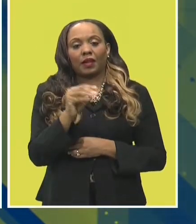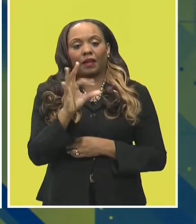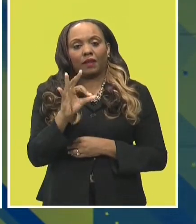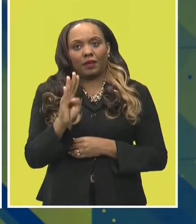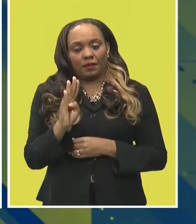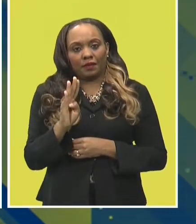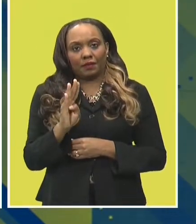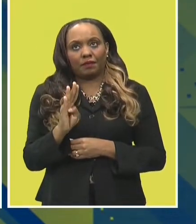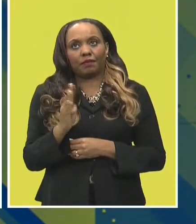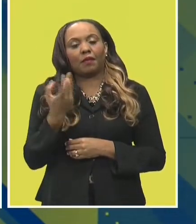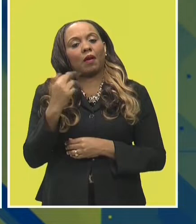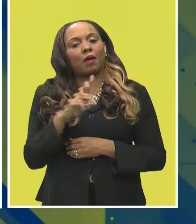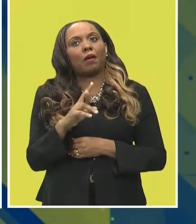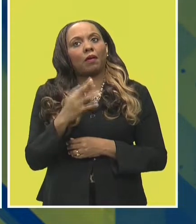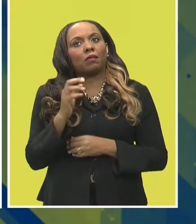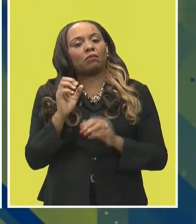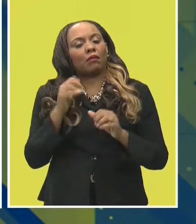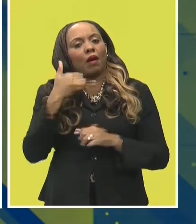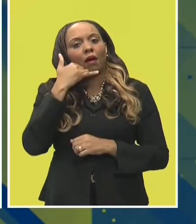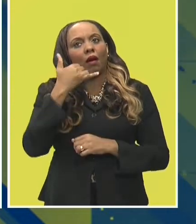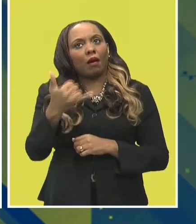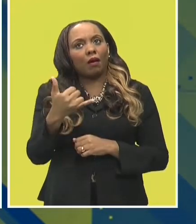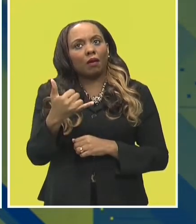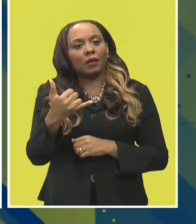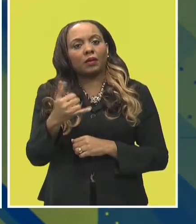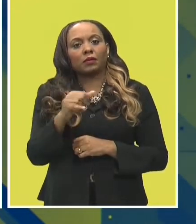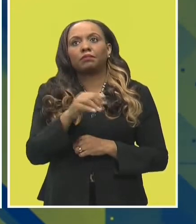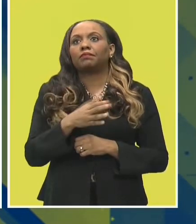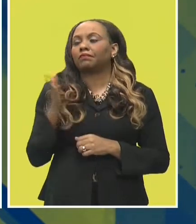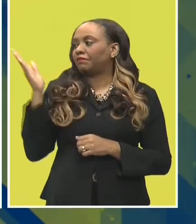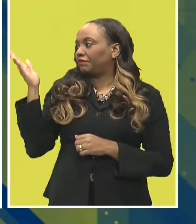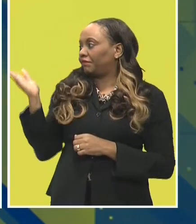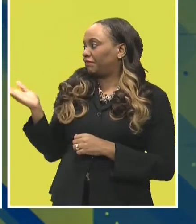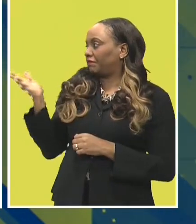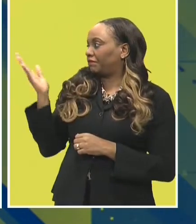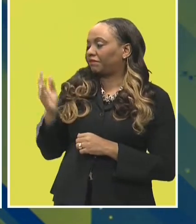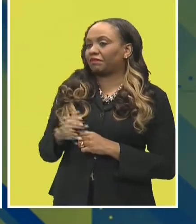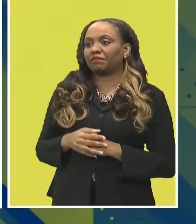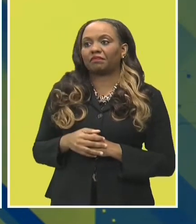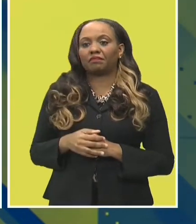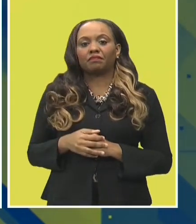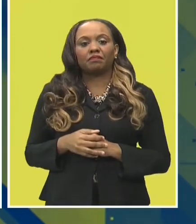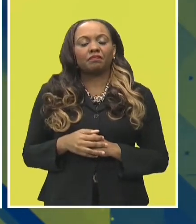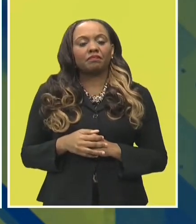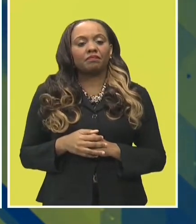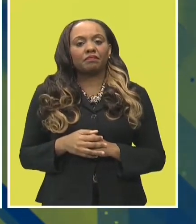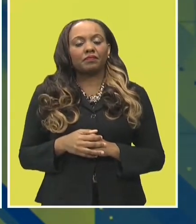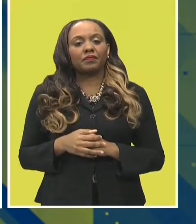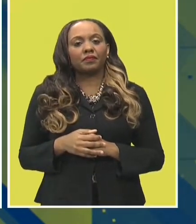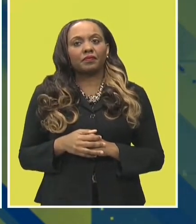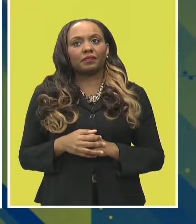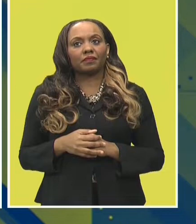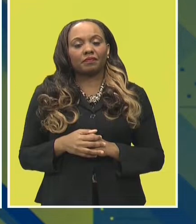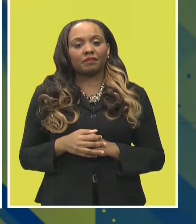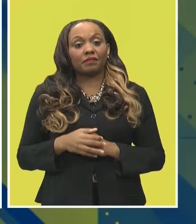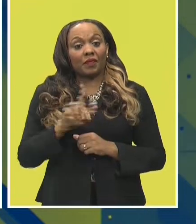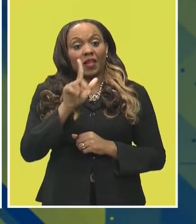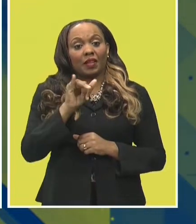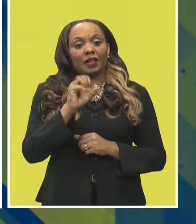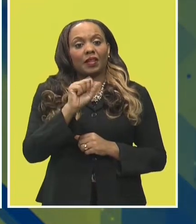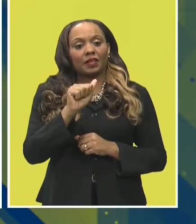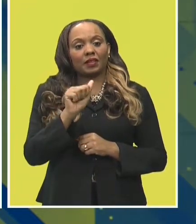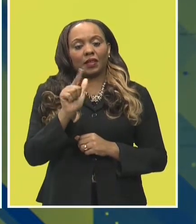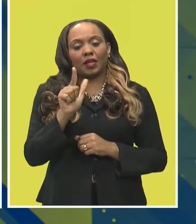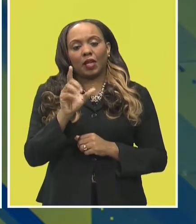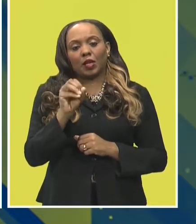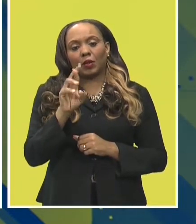Facebook, or give Mr. Odwin a call at 245-4802. Lisa Lord for the